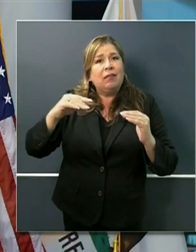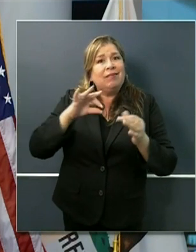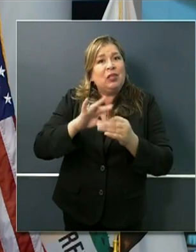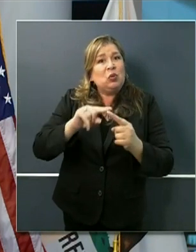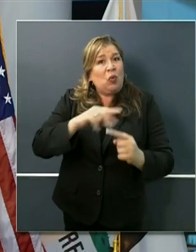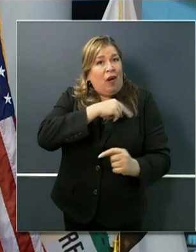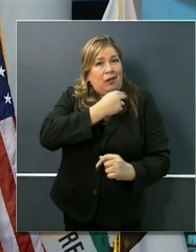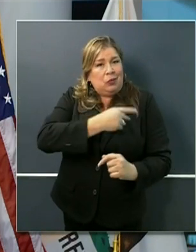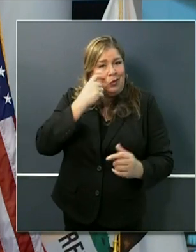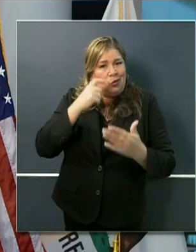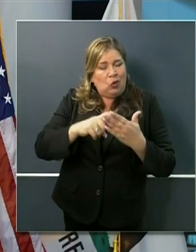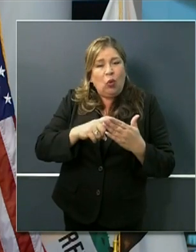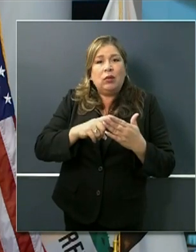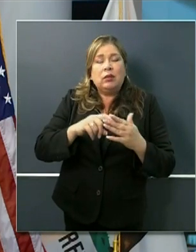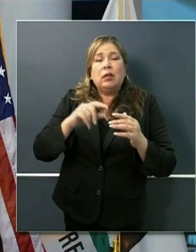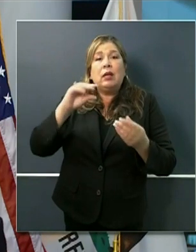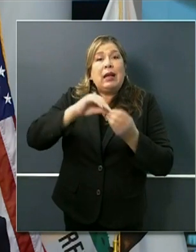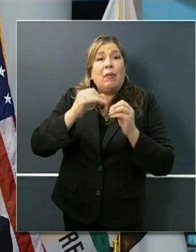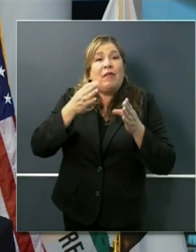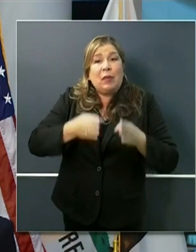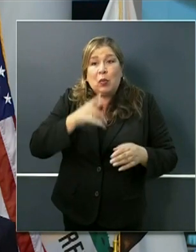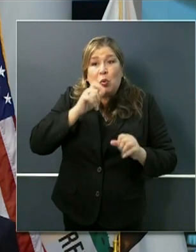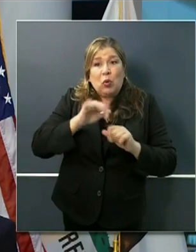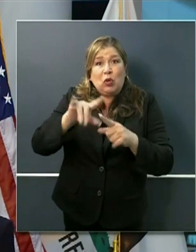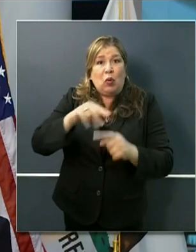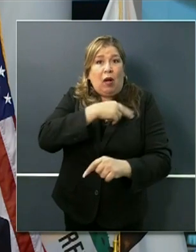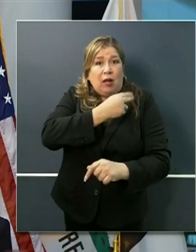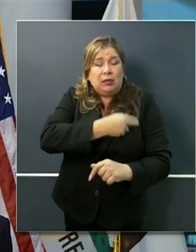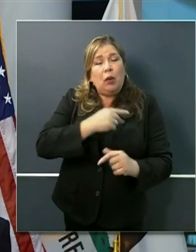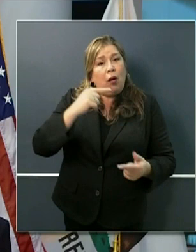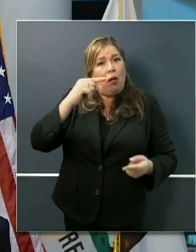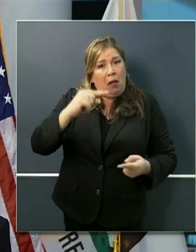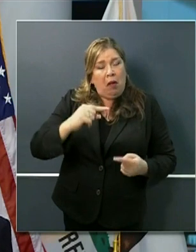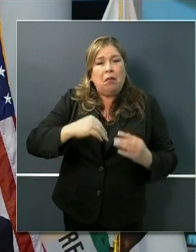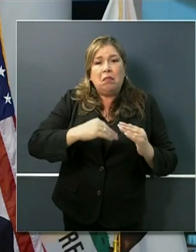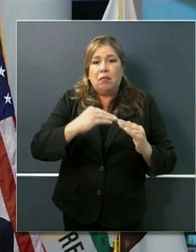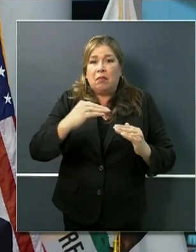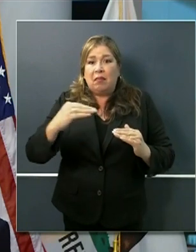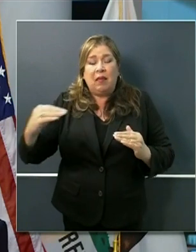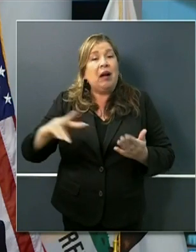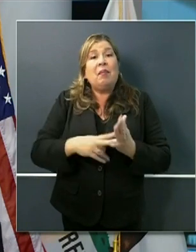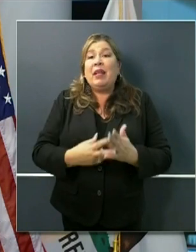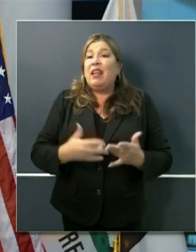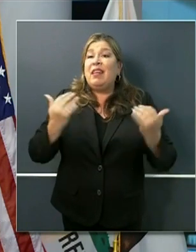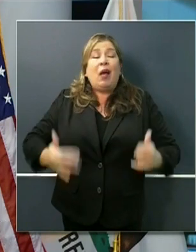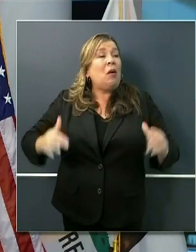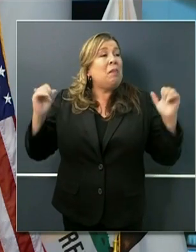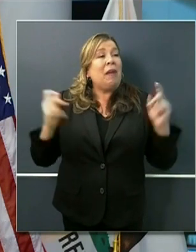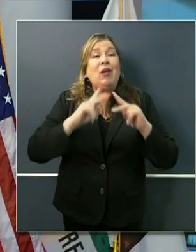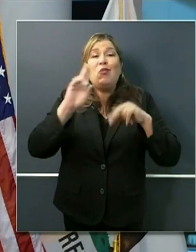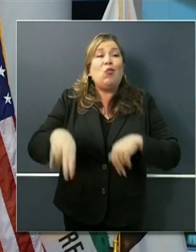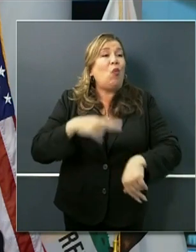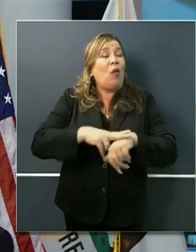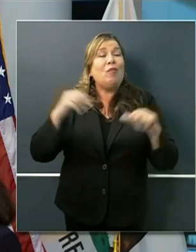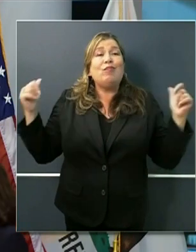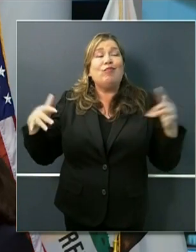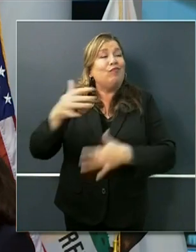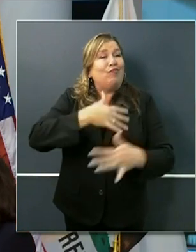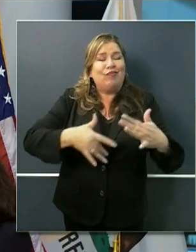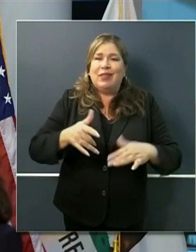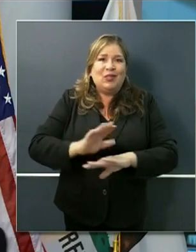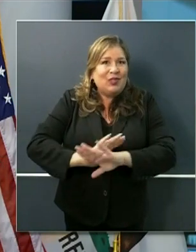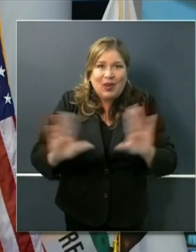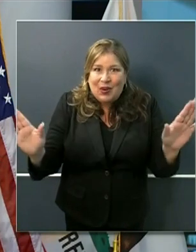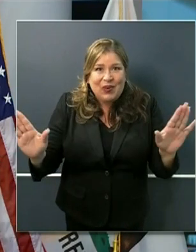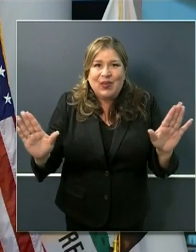even better but that doesn't mean that we can just let open and send everybody back into the streets and resume life the way we were because